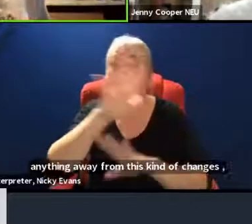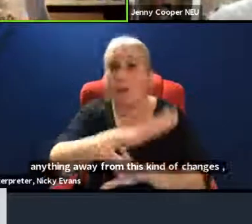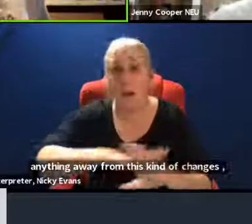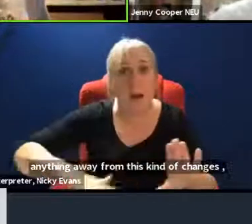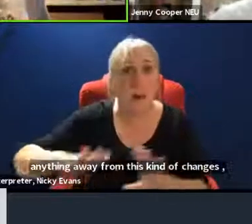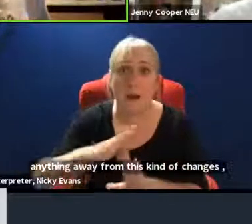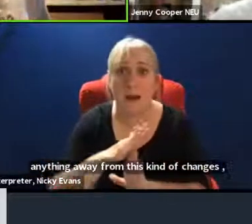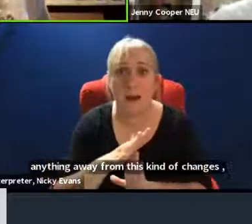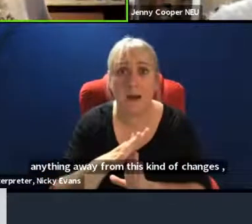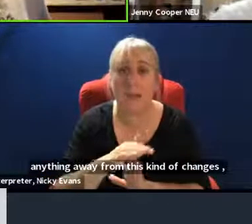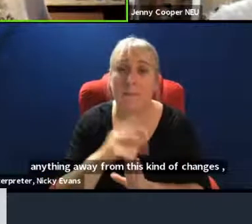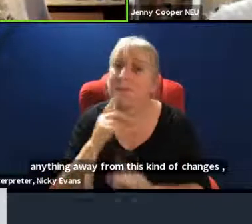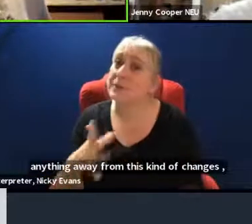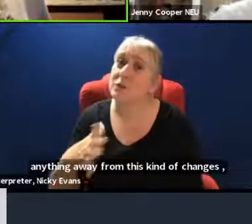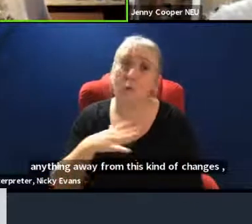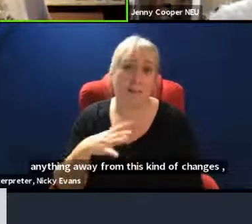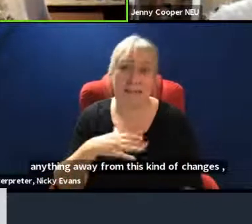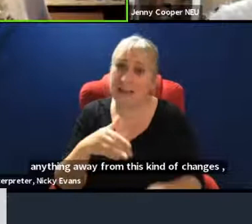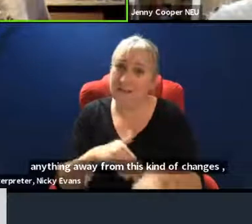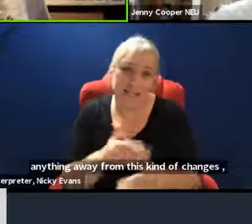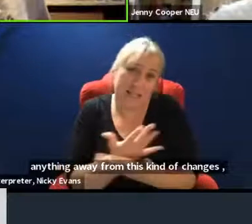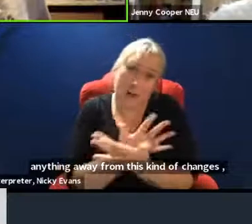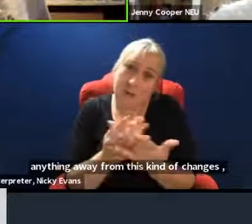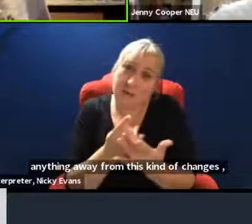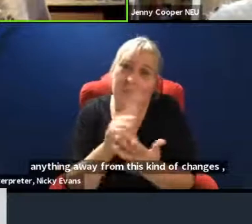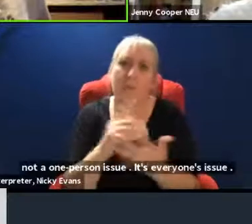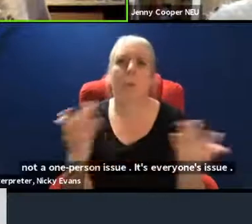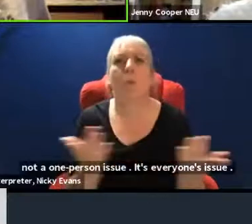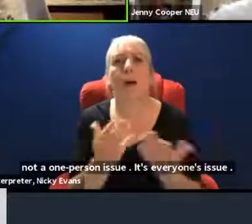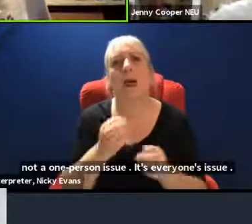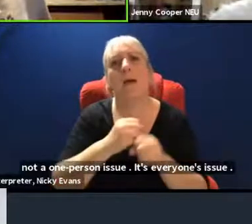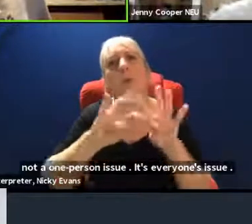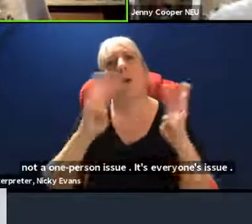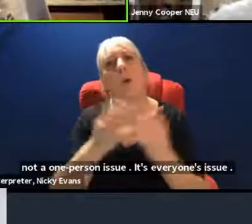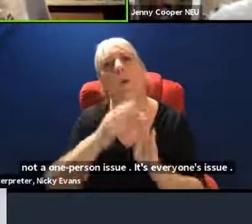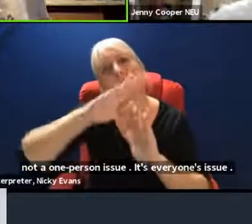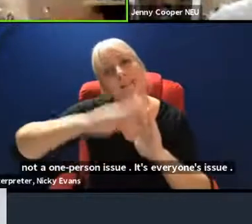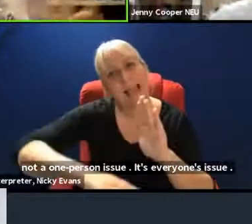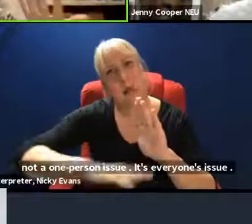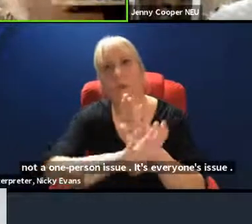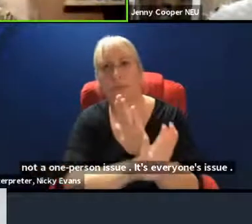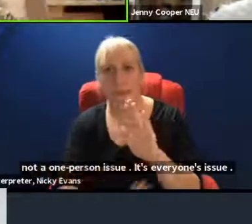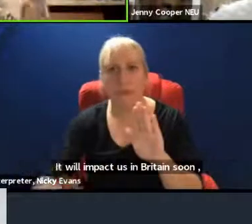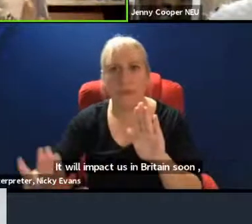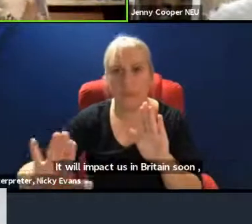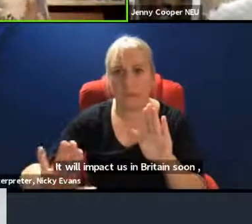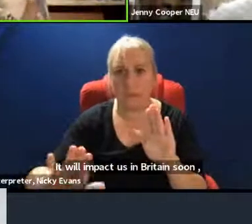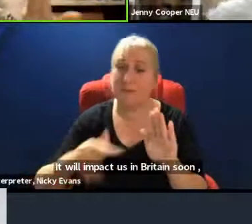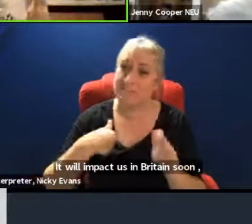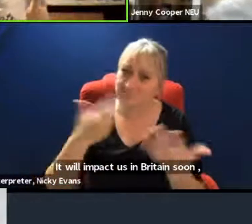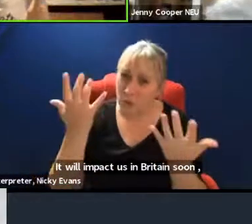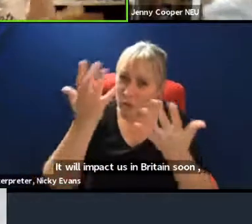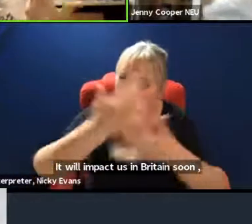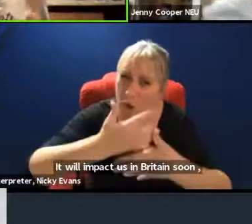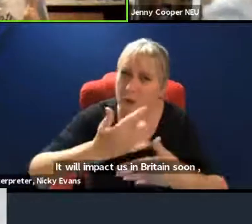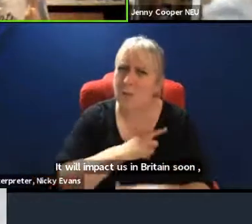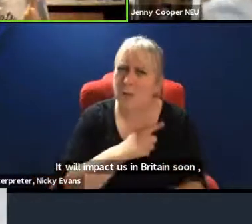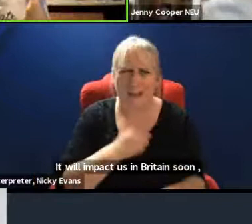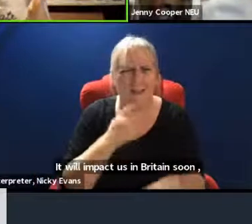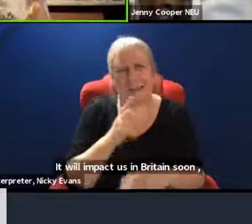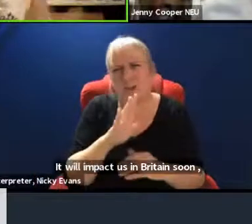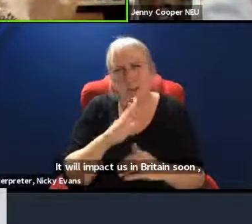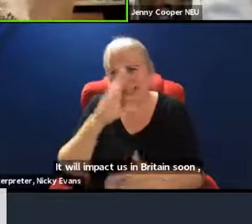But it is already impacting a lot of people in the global south. And that's very concerning because they shouldn't be going through these effects.